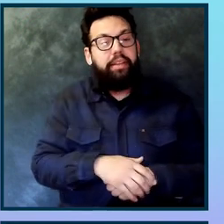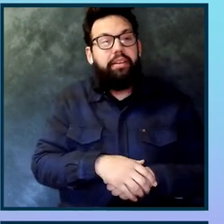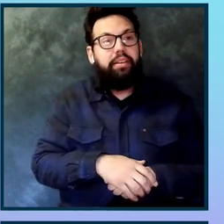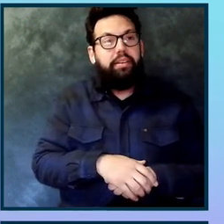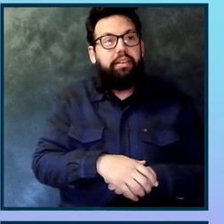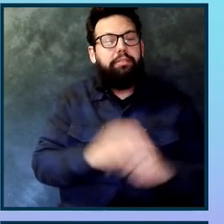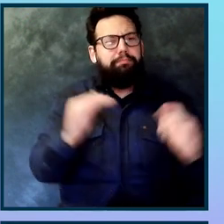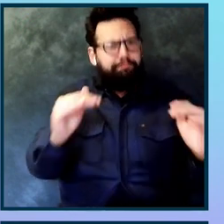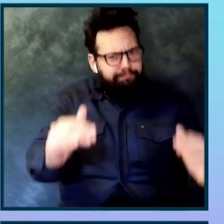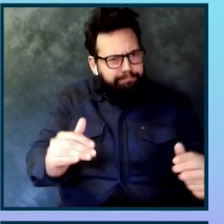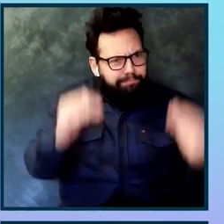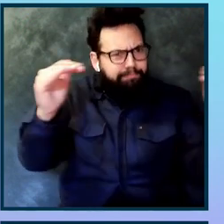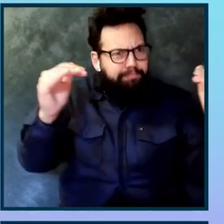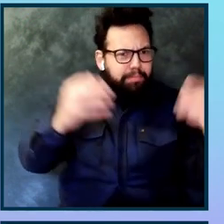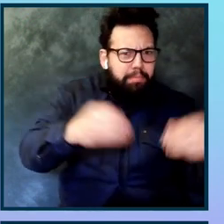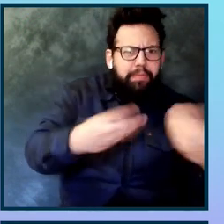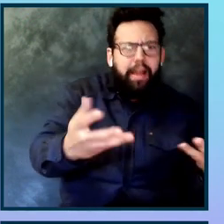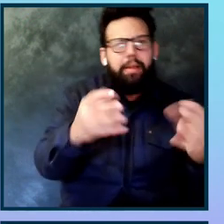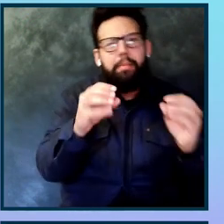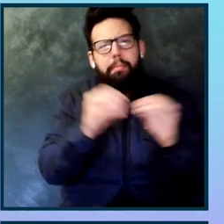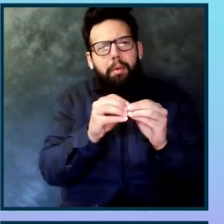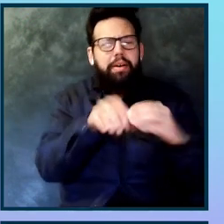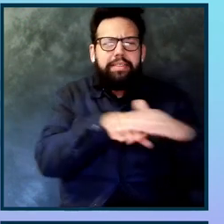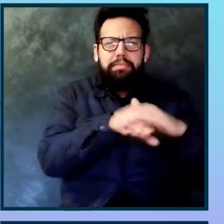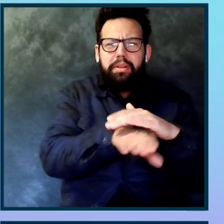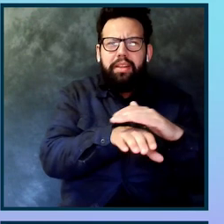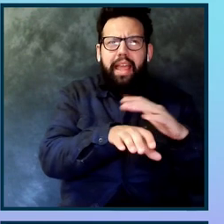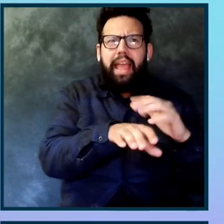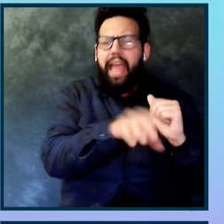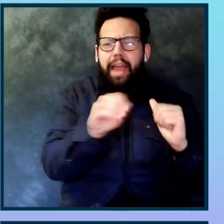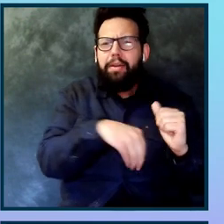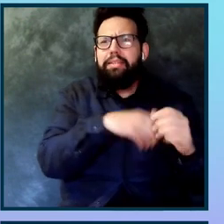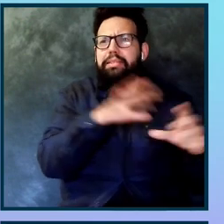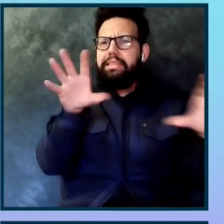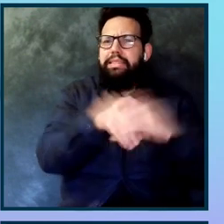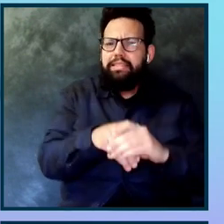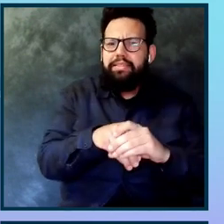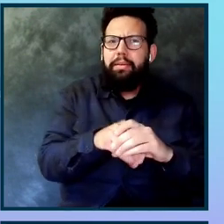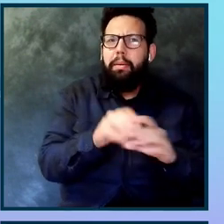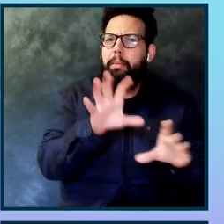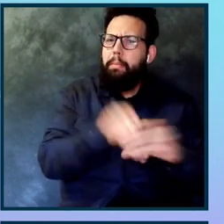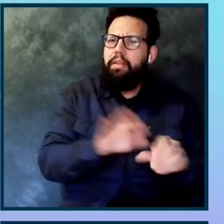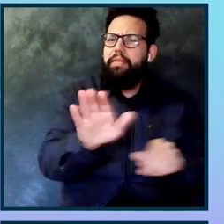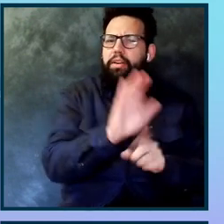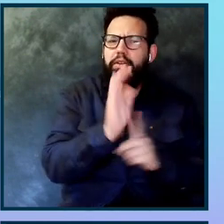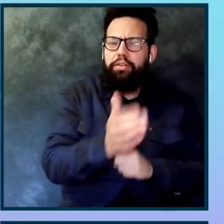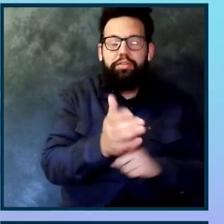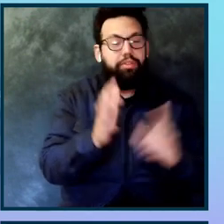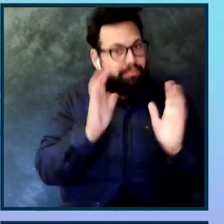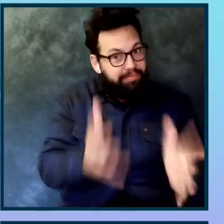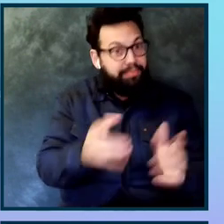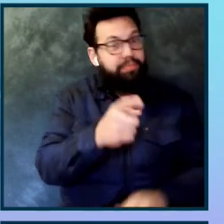the practice of accessible in innovative ways, but making it a part of the culture. And that award goes to REI Co-op. Congratulations.